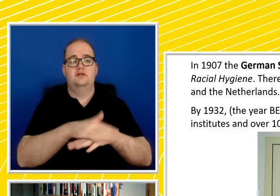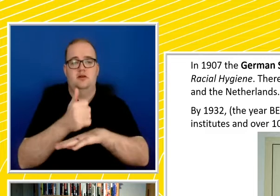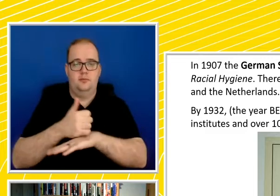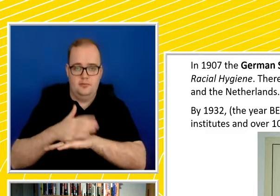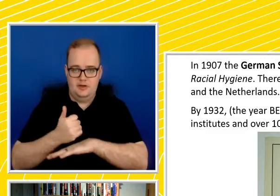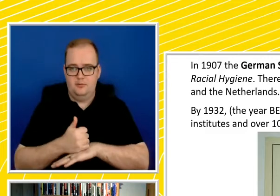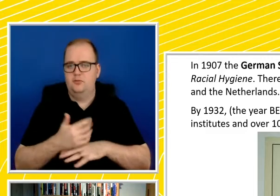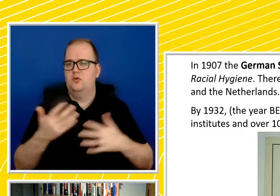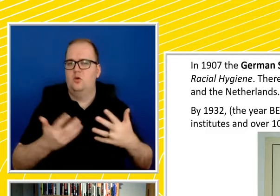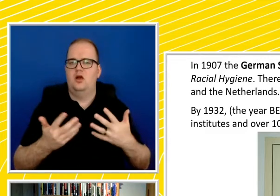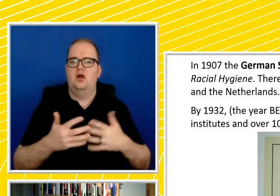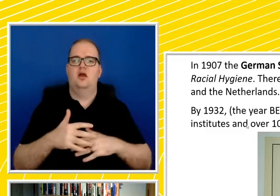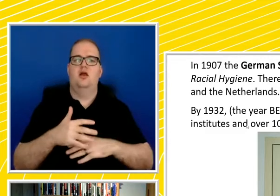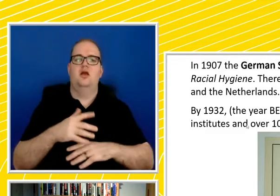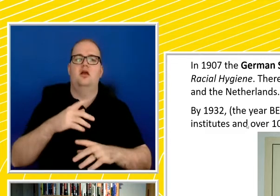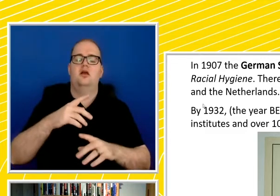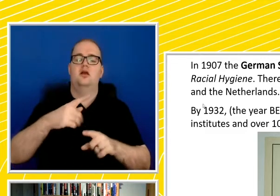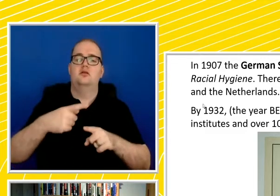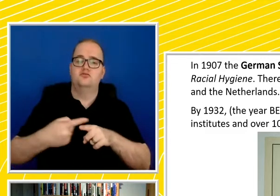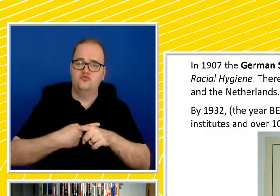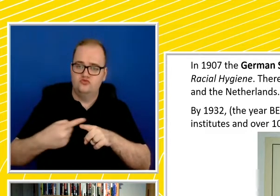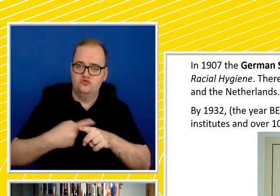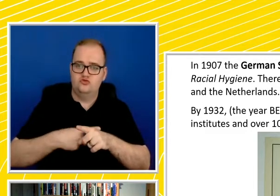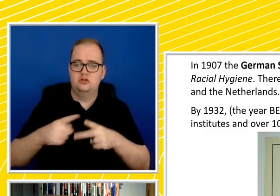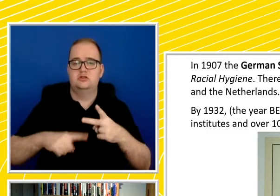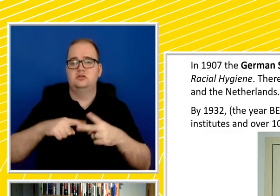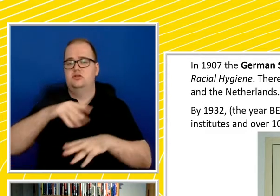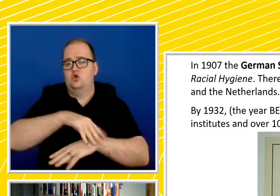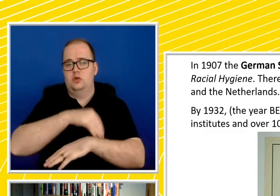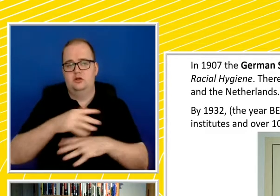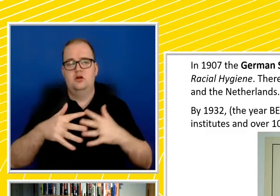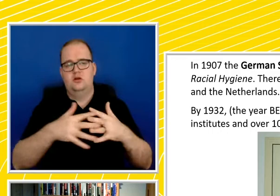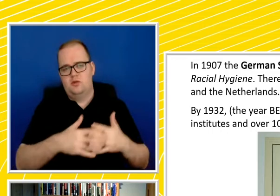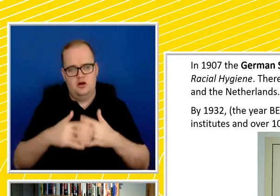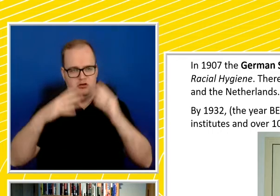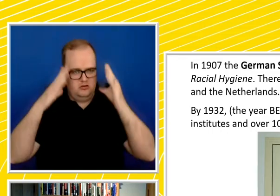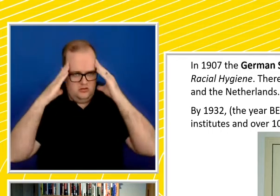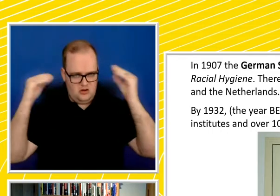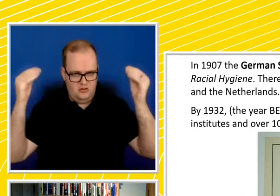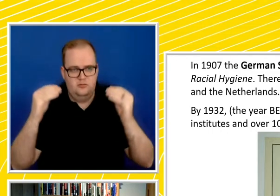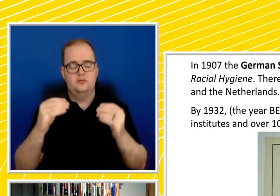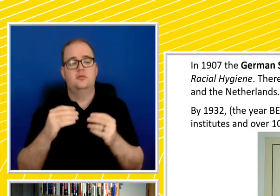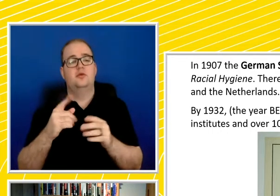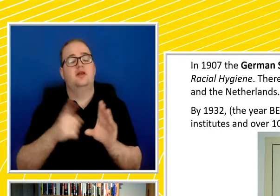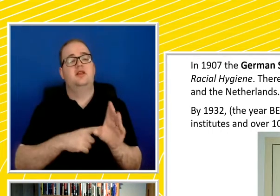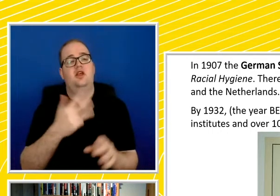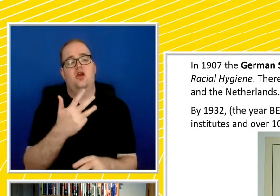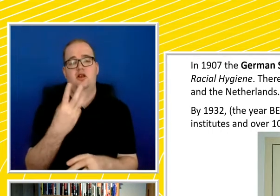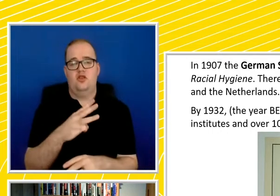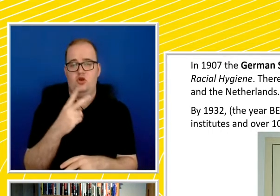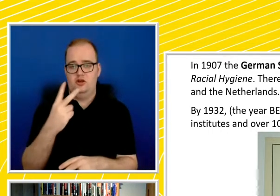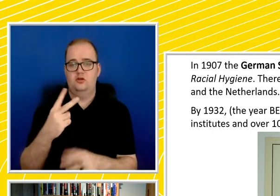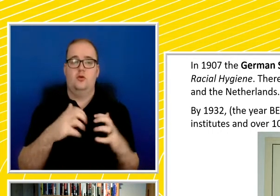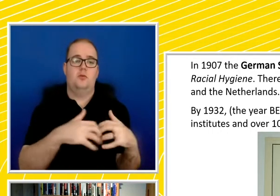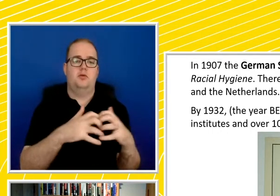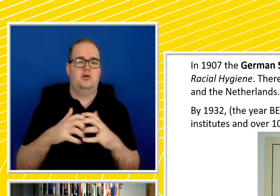Netherlands. So, you know, by 1932, the year before the Nazis take power, there's over 50 such institutes and